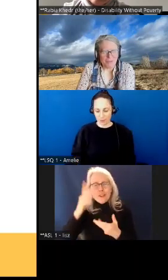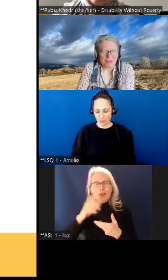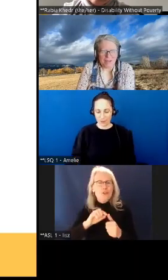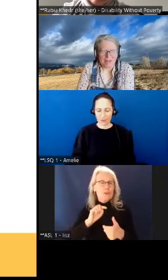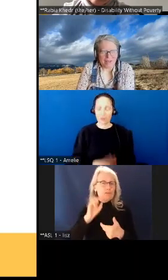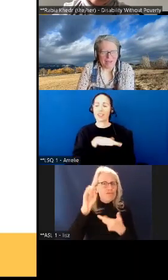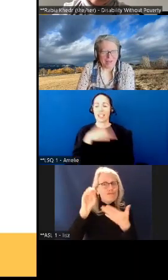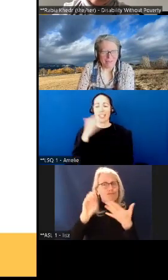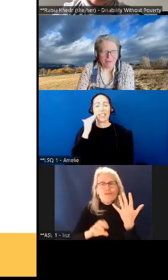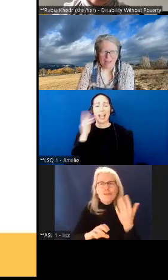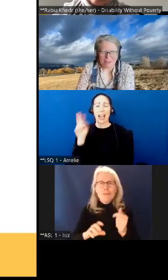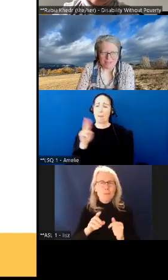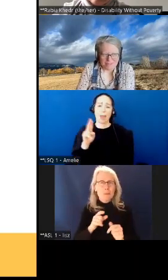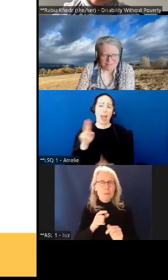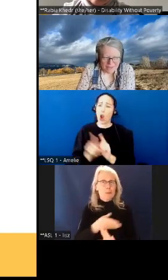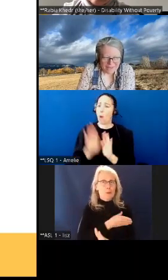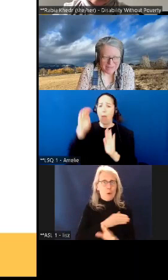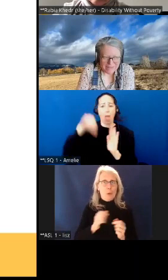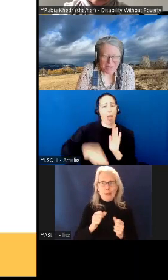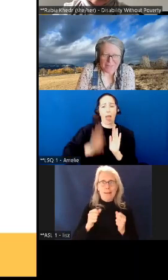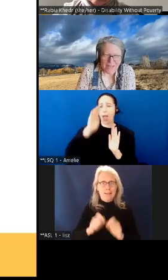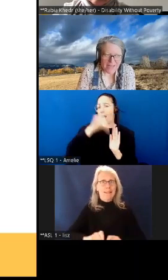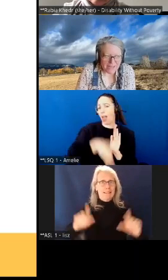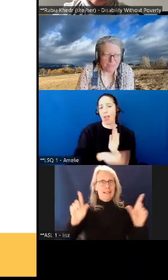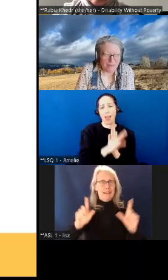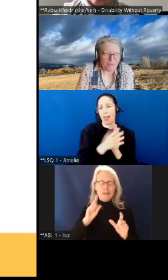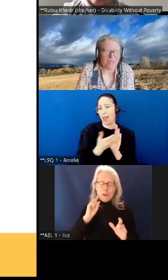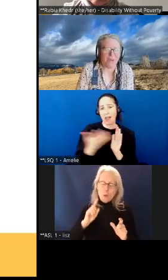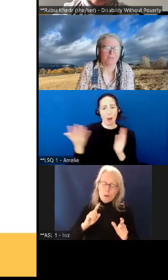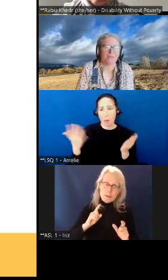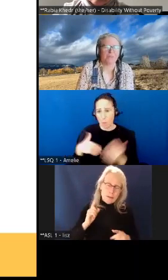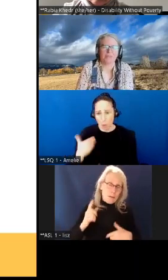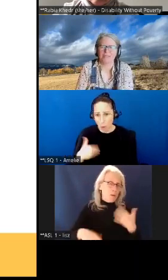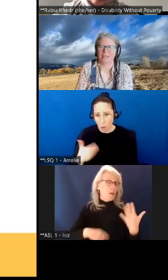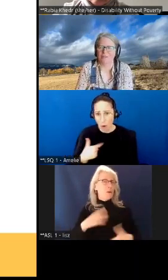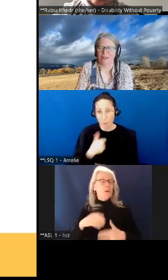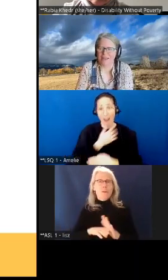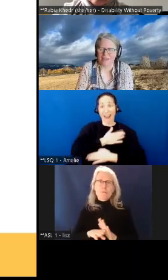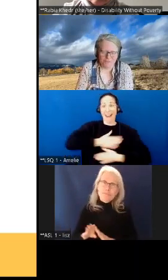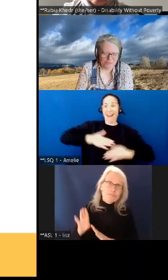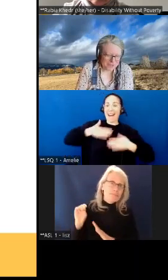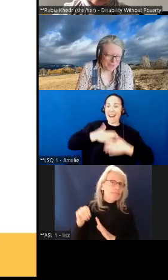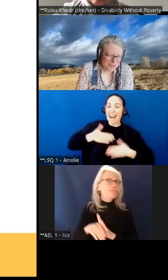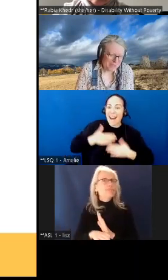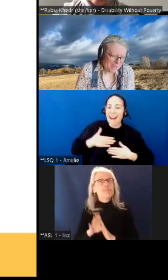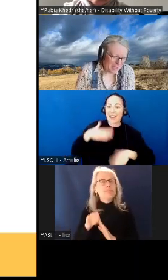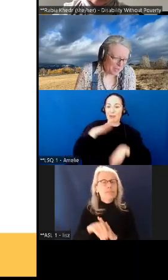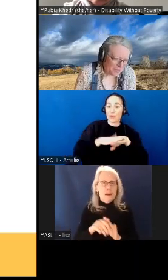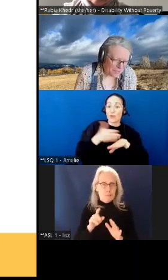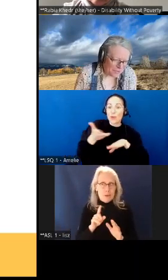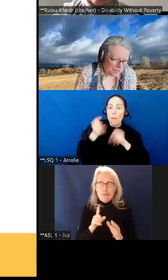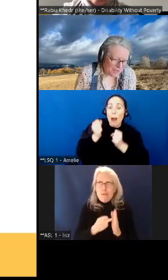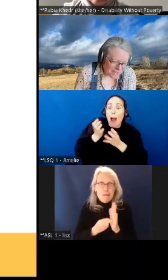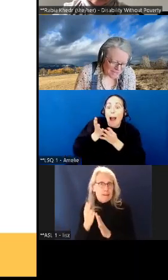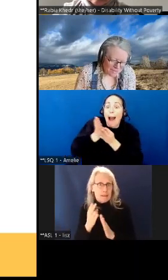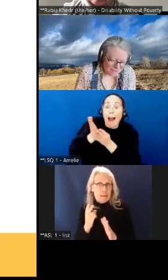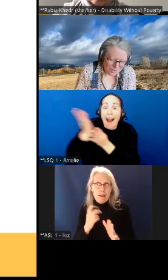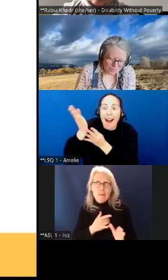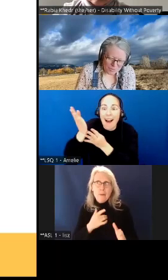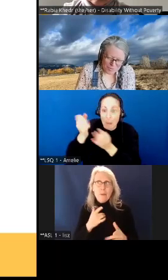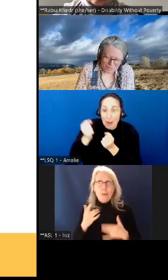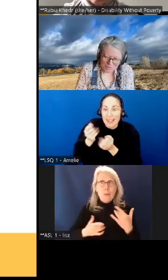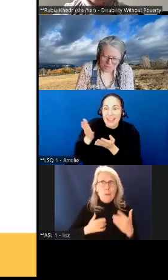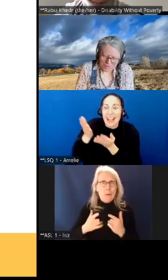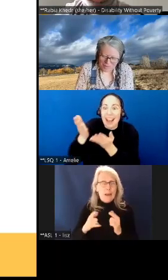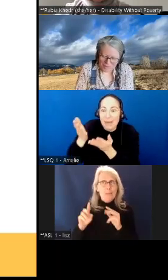at the moment i i'm i'm excited i'm excited about this possibility right of uh of advancing